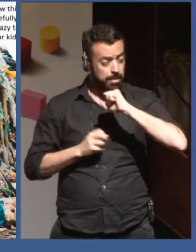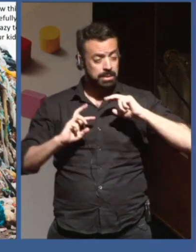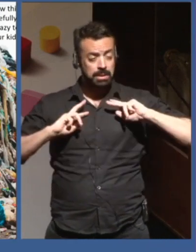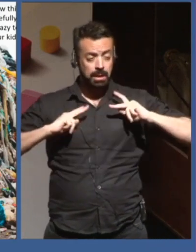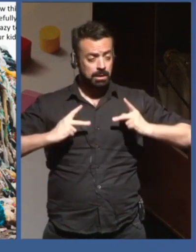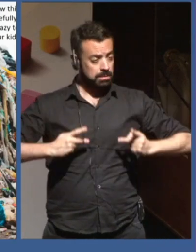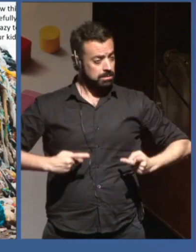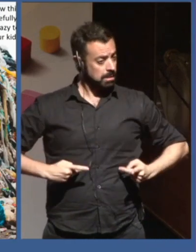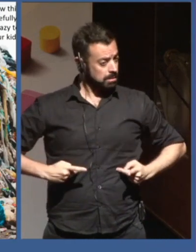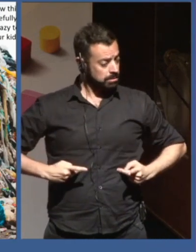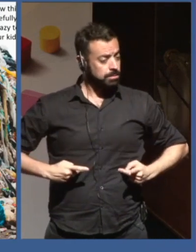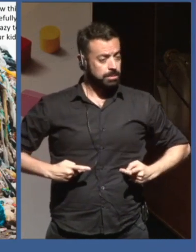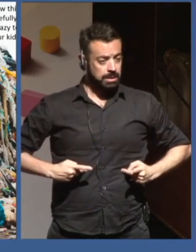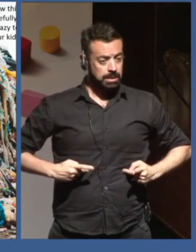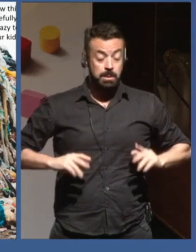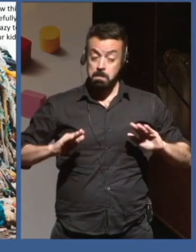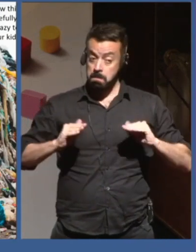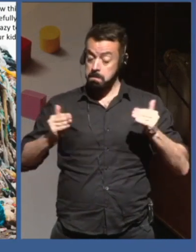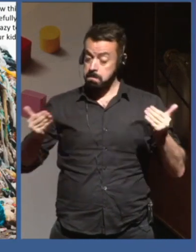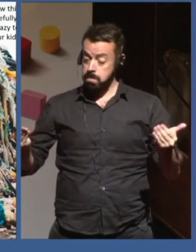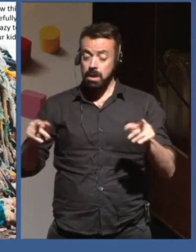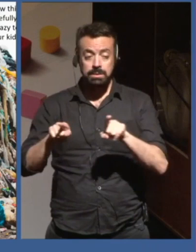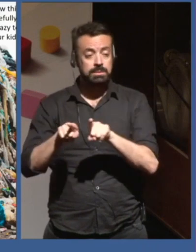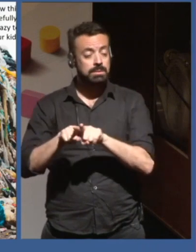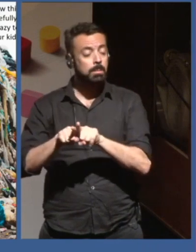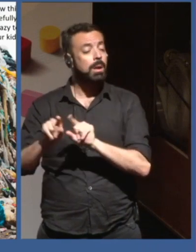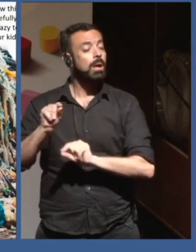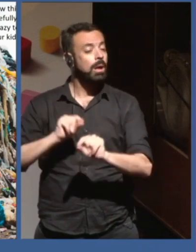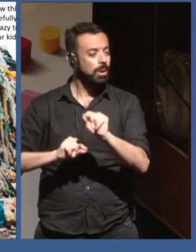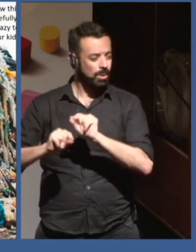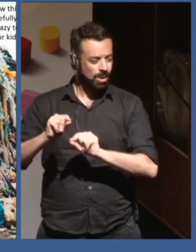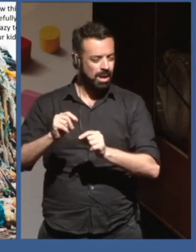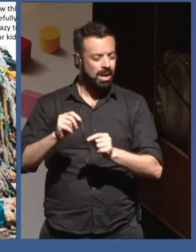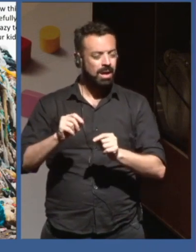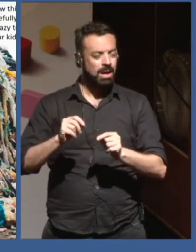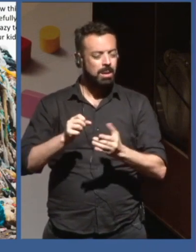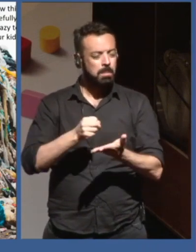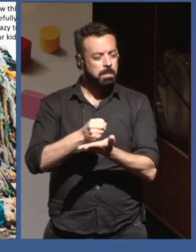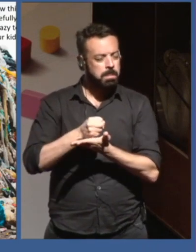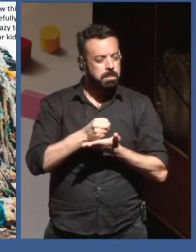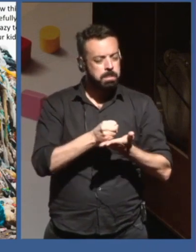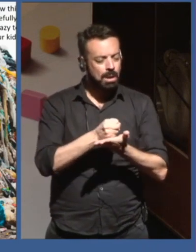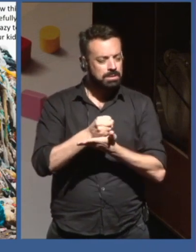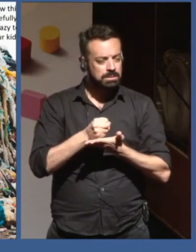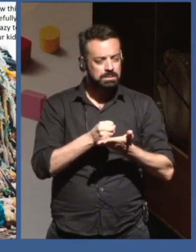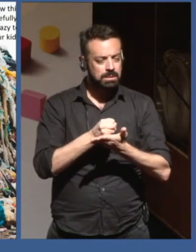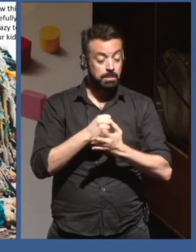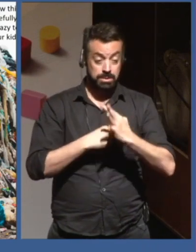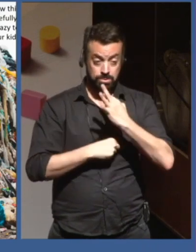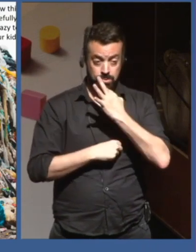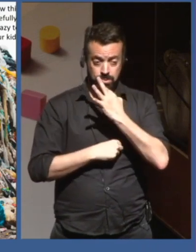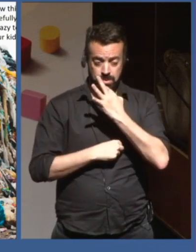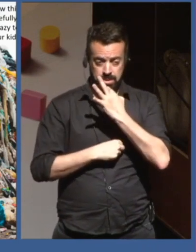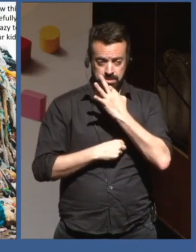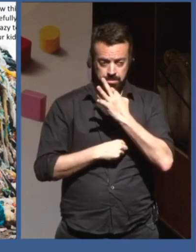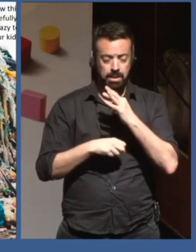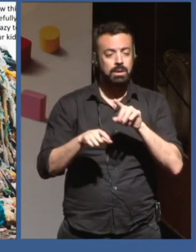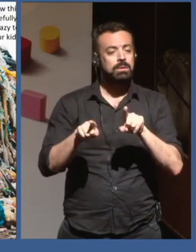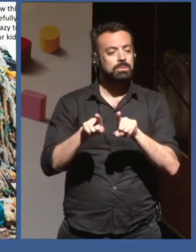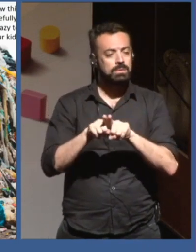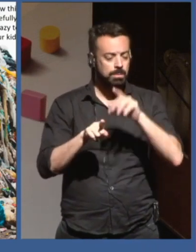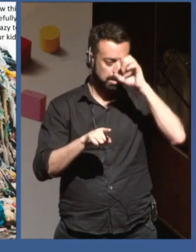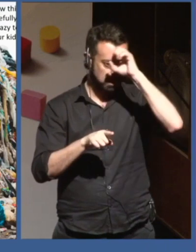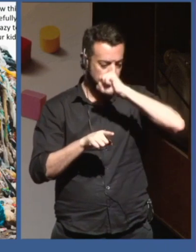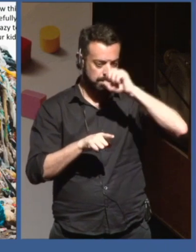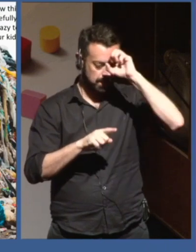that it is also fundamentally human learning. So, I'm in my early 40s, so I grew